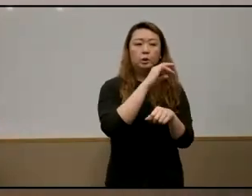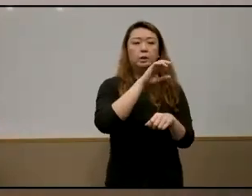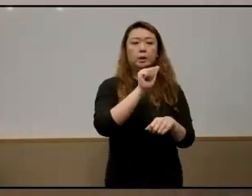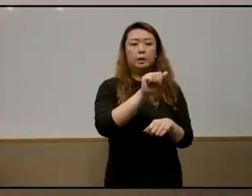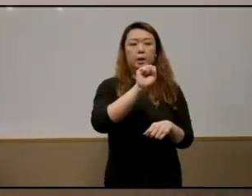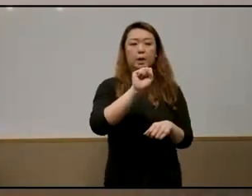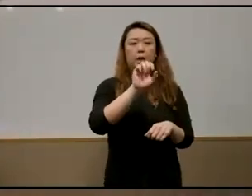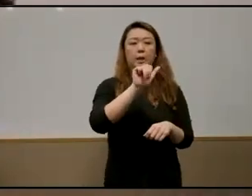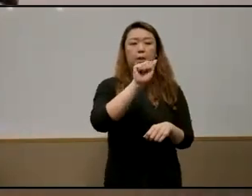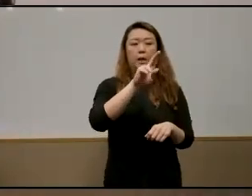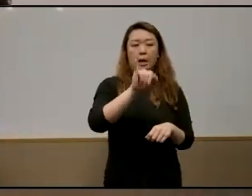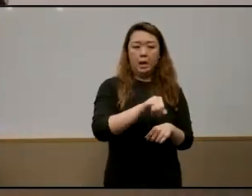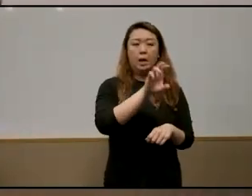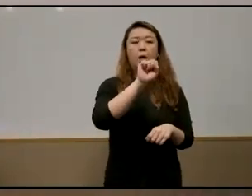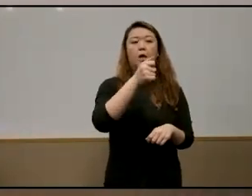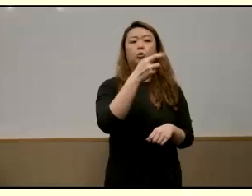excerpt from it now